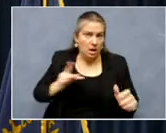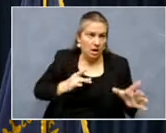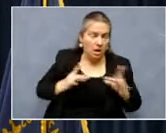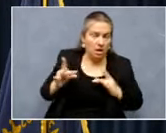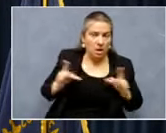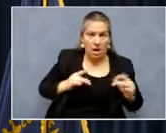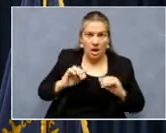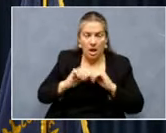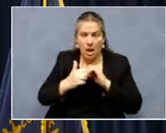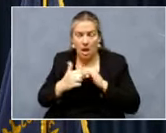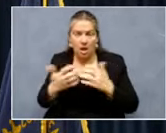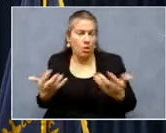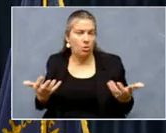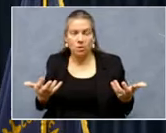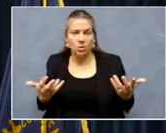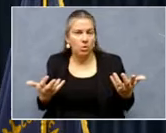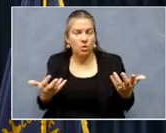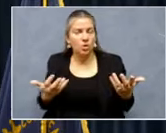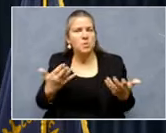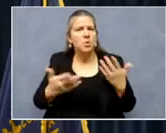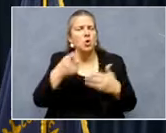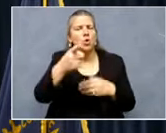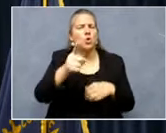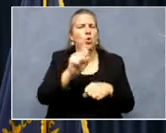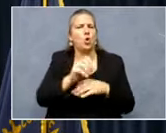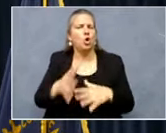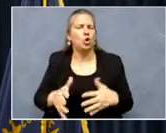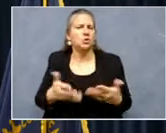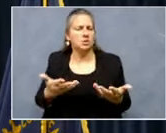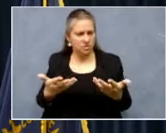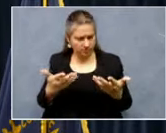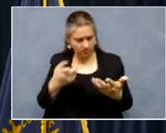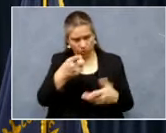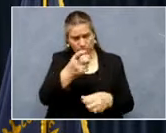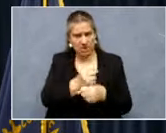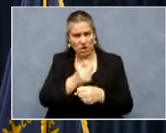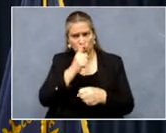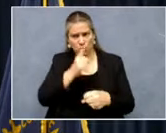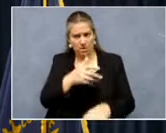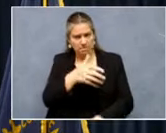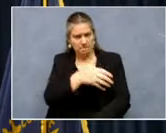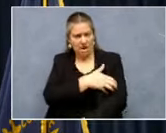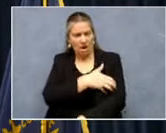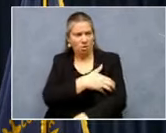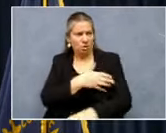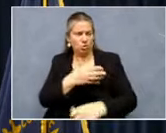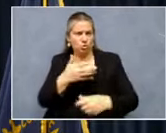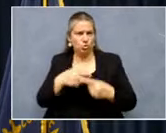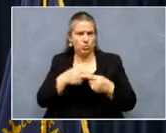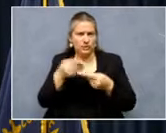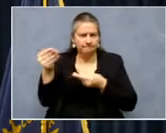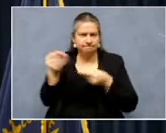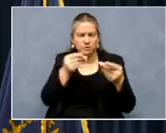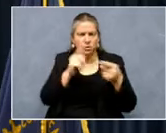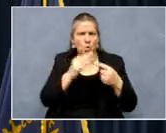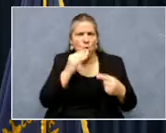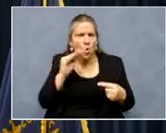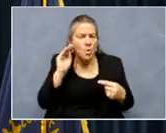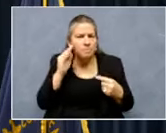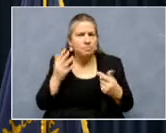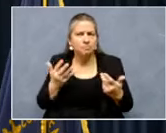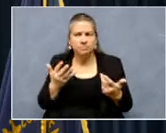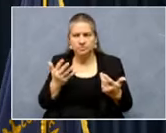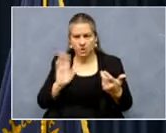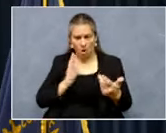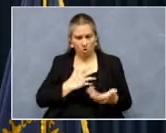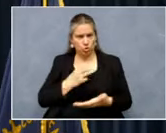and when you can be one of the utility workers that made sure that power was, was getting to our, our homes, be one of our social workers